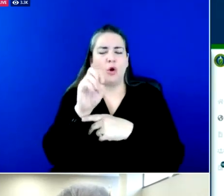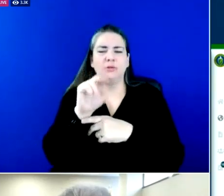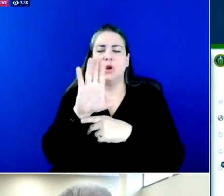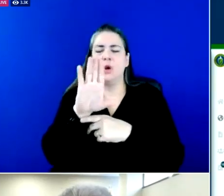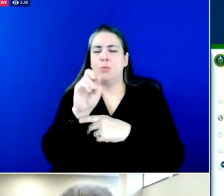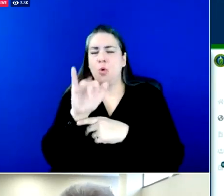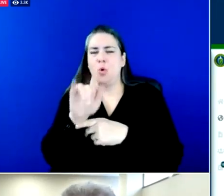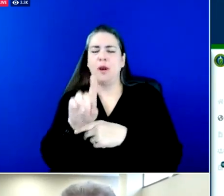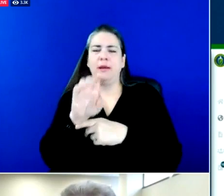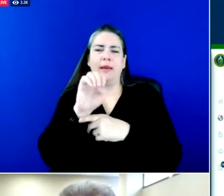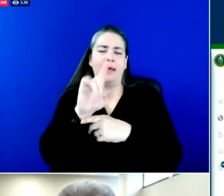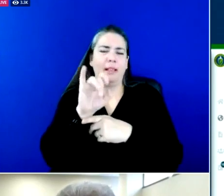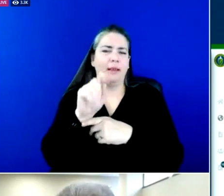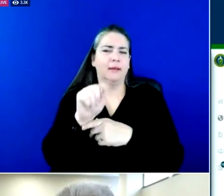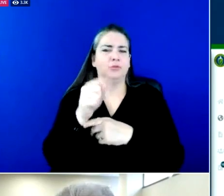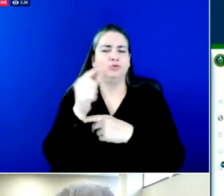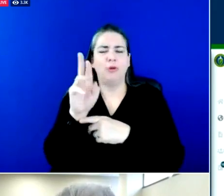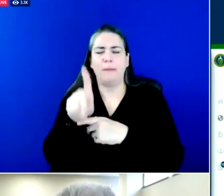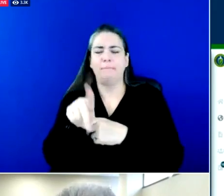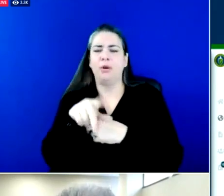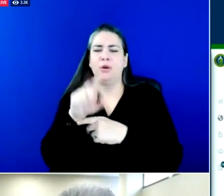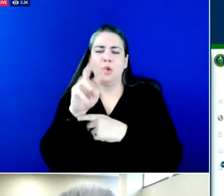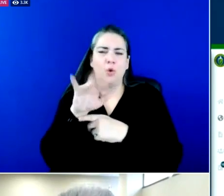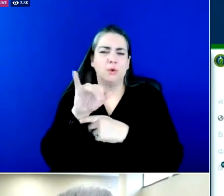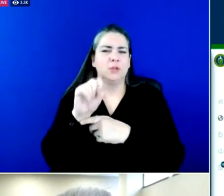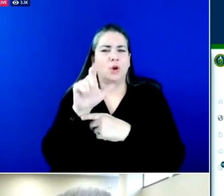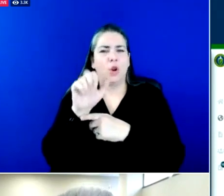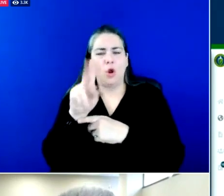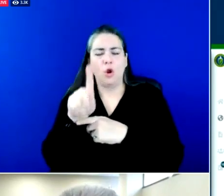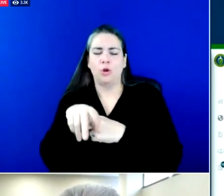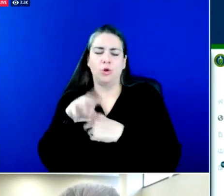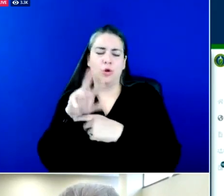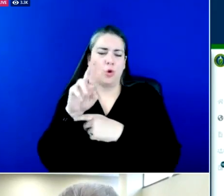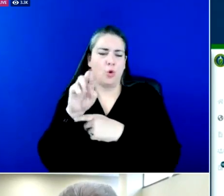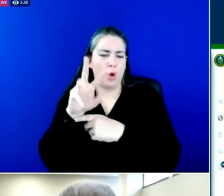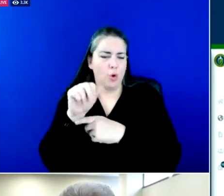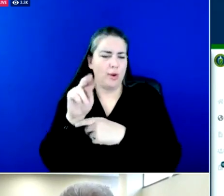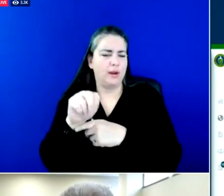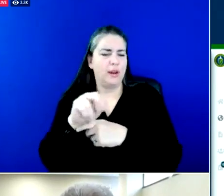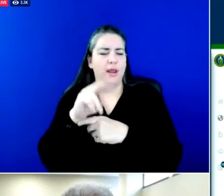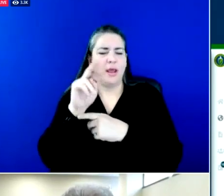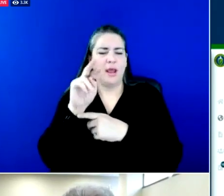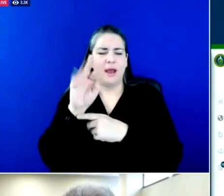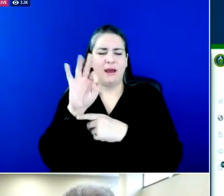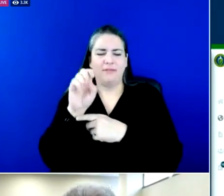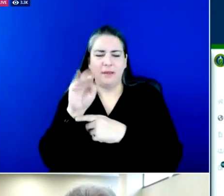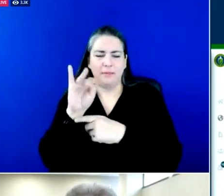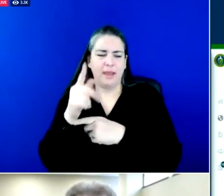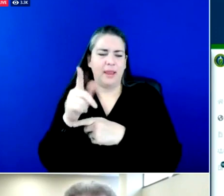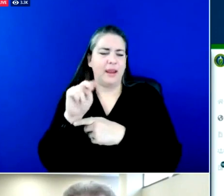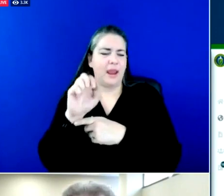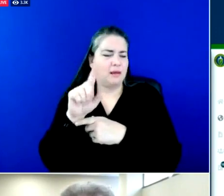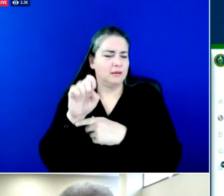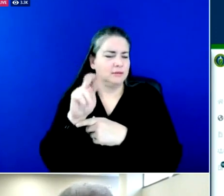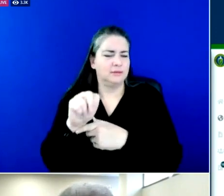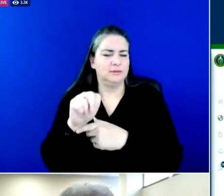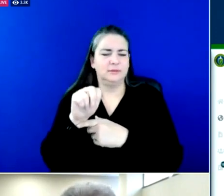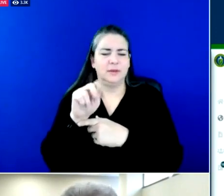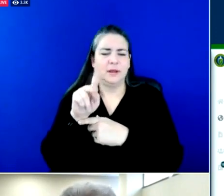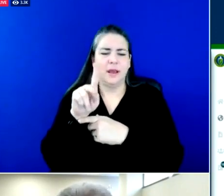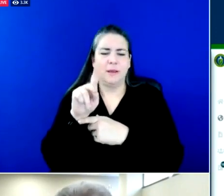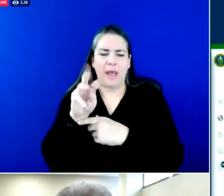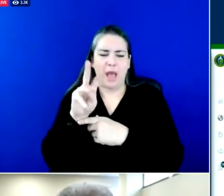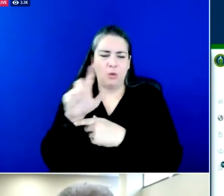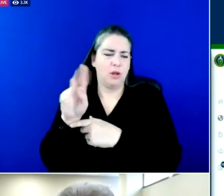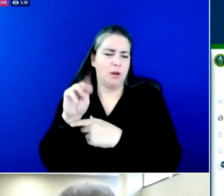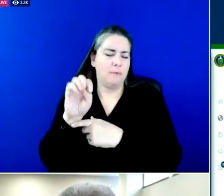Bath, Lewis, Clark, uh Rowan, Nicholas Fleming, uh Nelson Powell, Montgomery and Madison